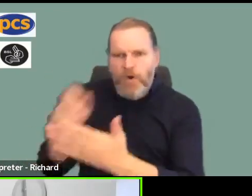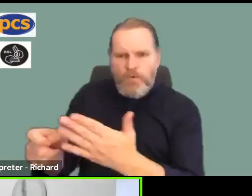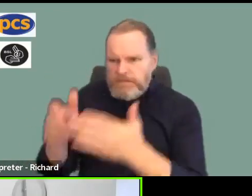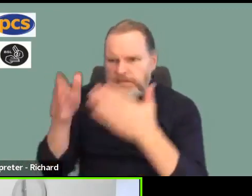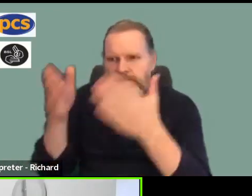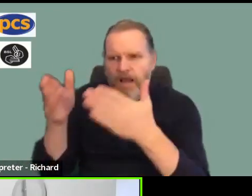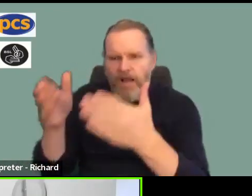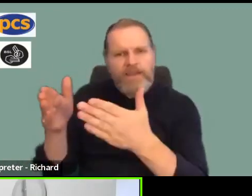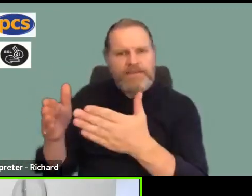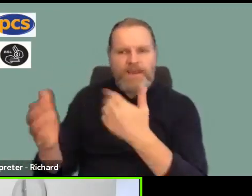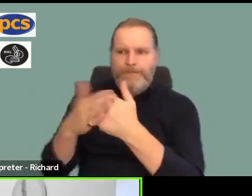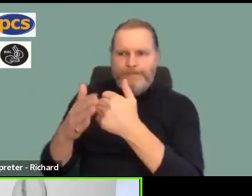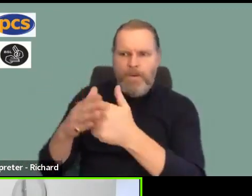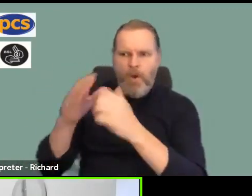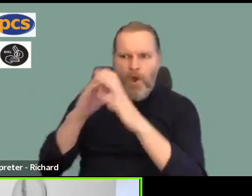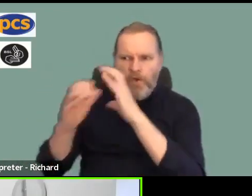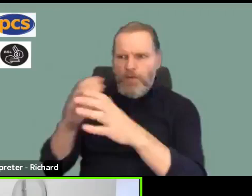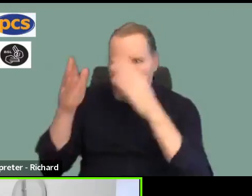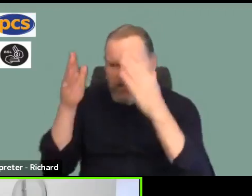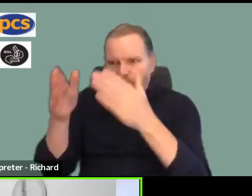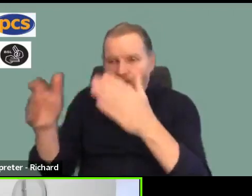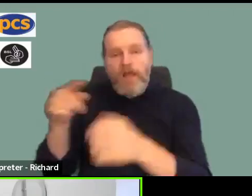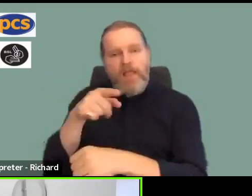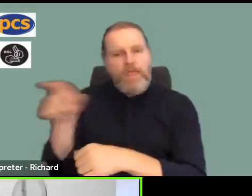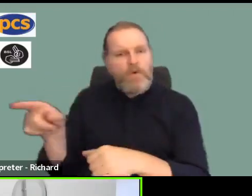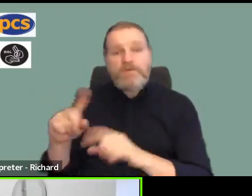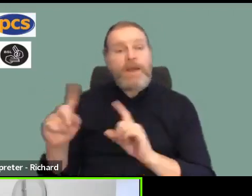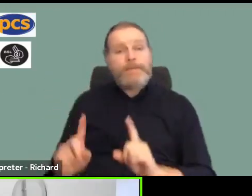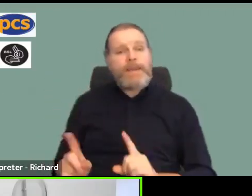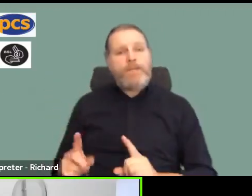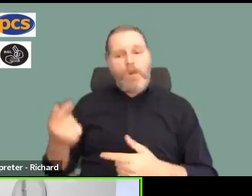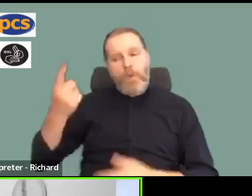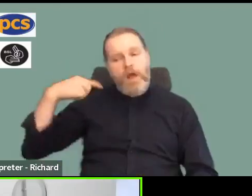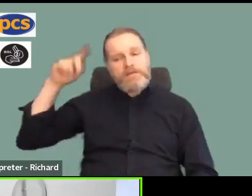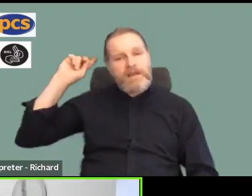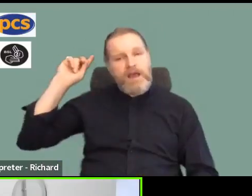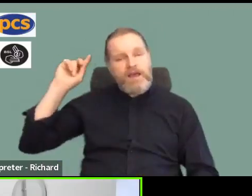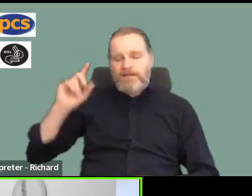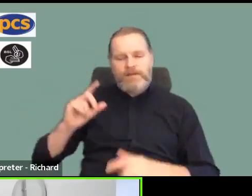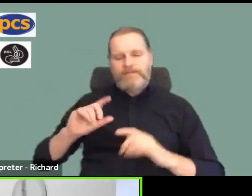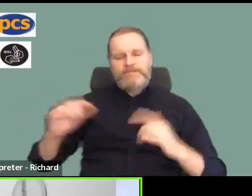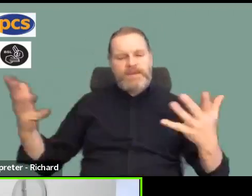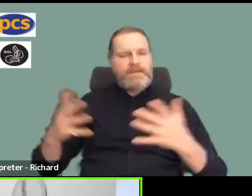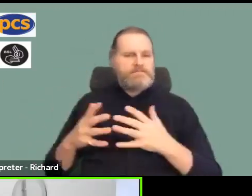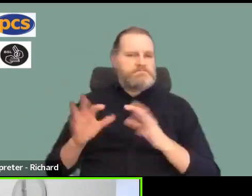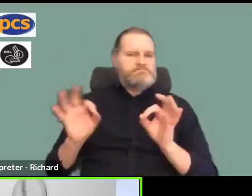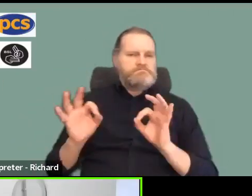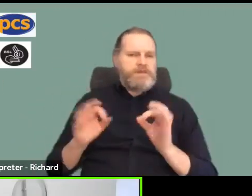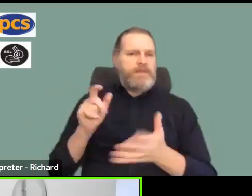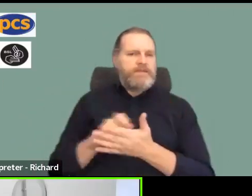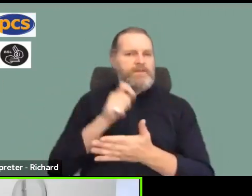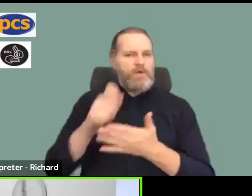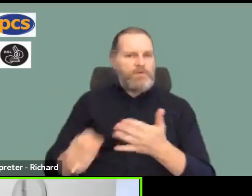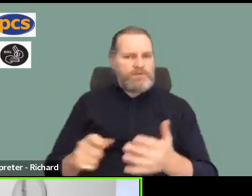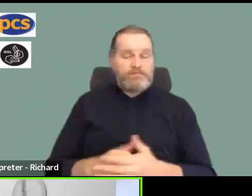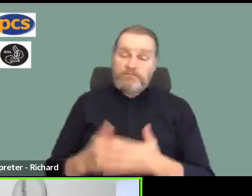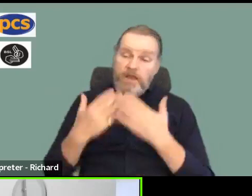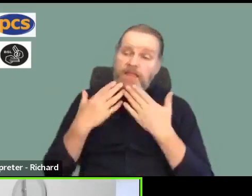them with your communications. And I think that's a really good bit of advice there, Fina. So thank you so much for that. OK,